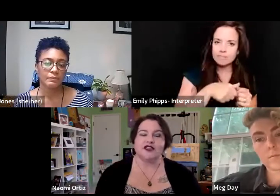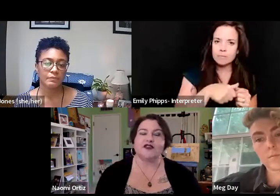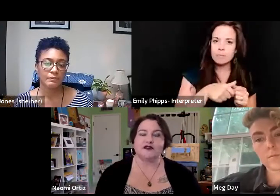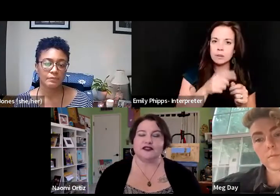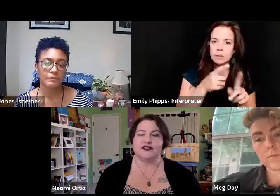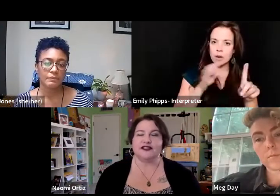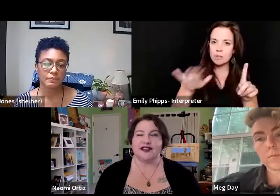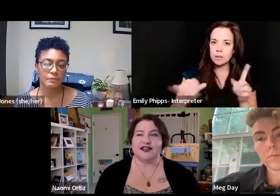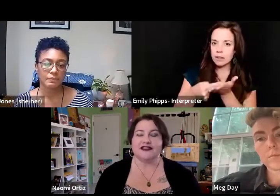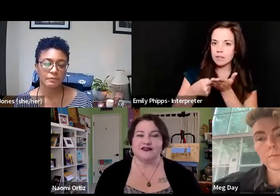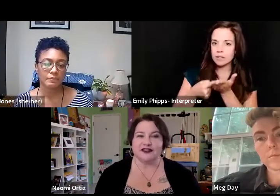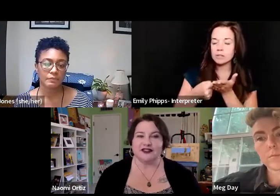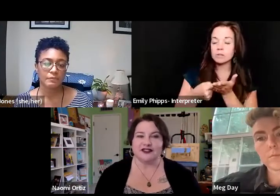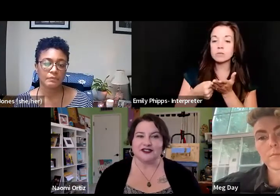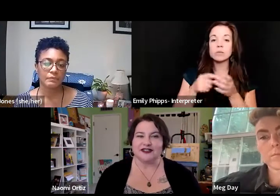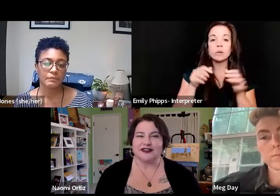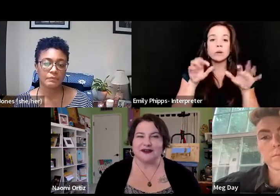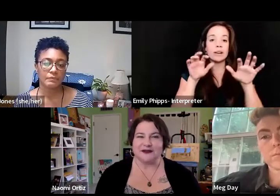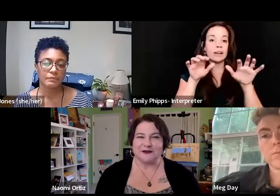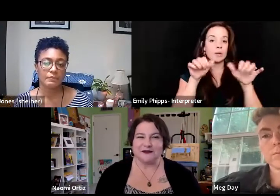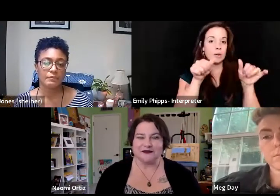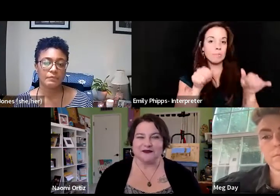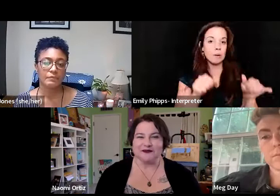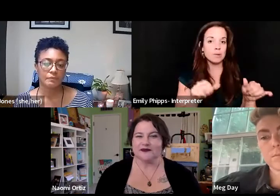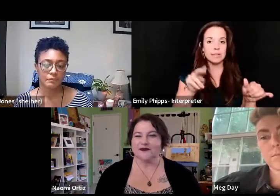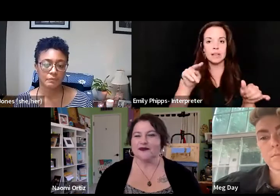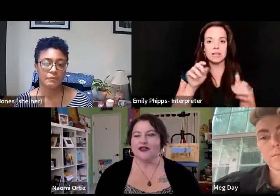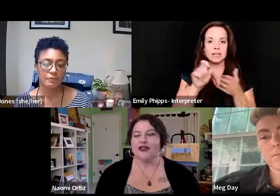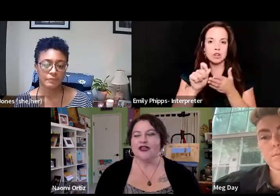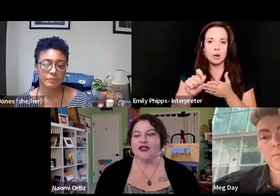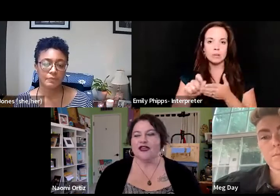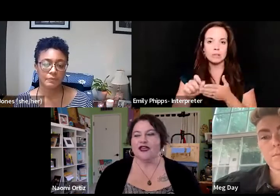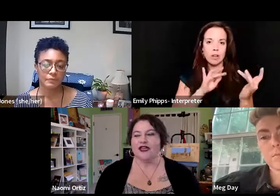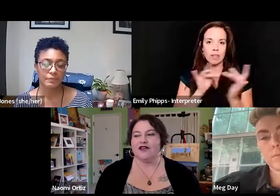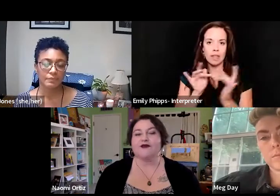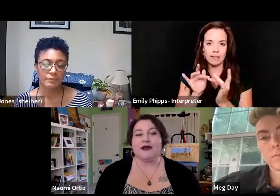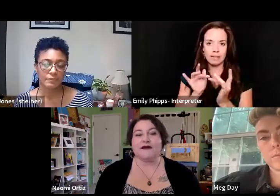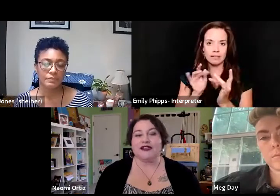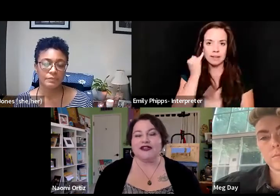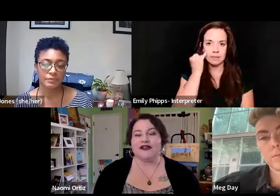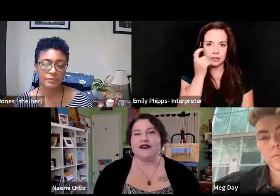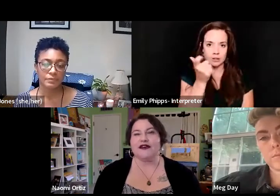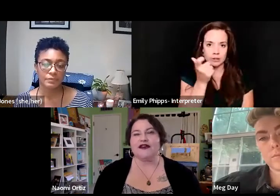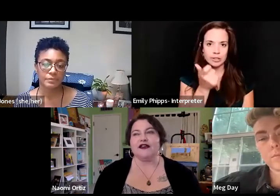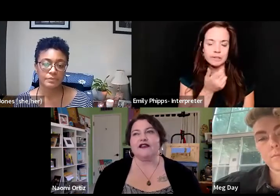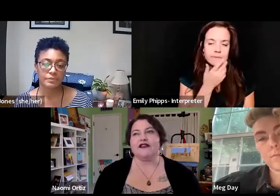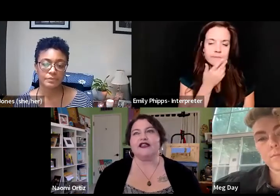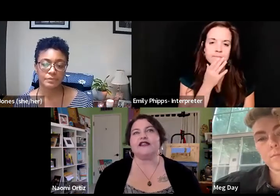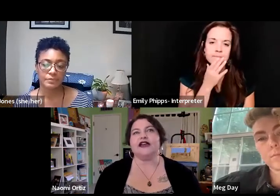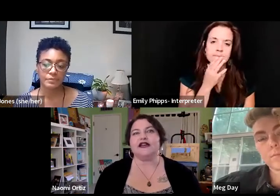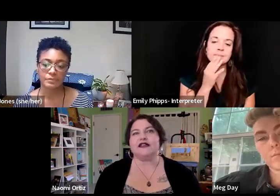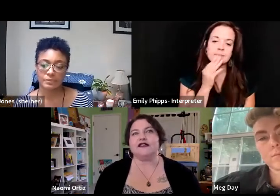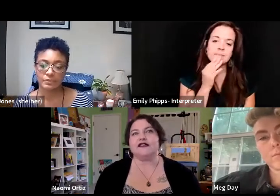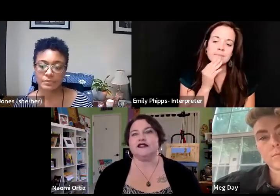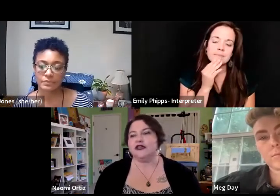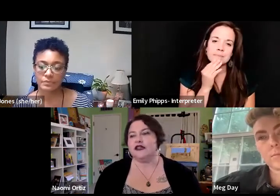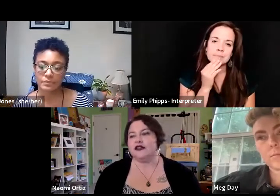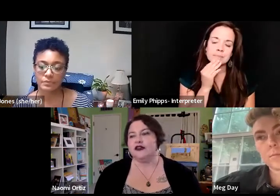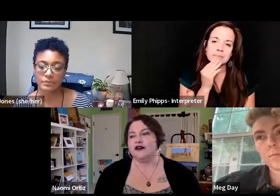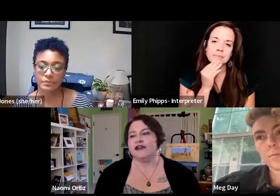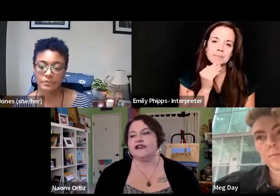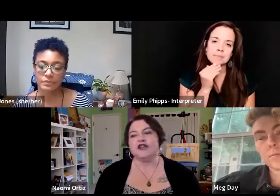the notes online, if you're interested, from that meeting, is that